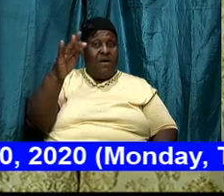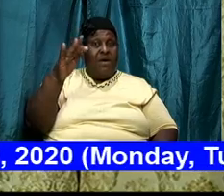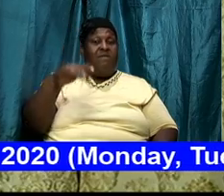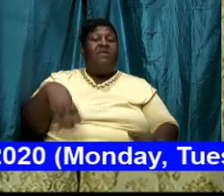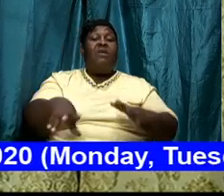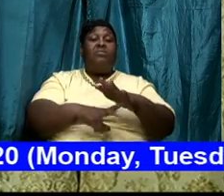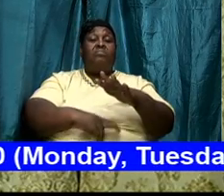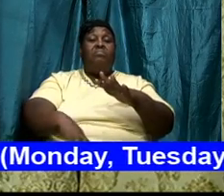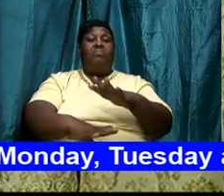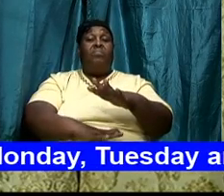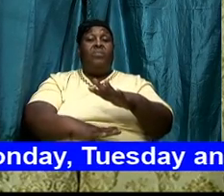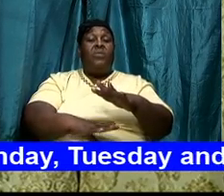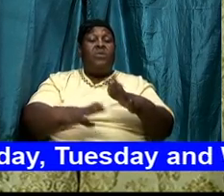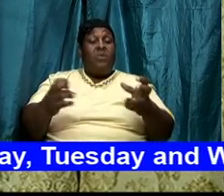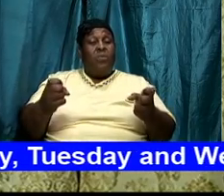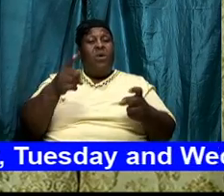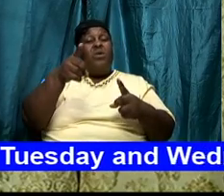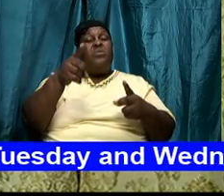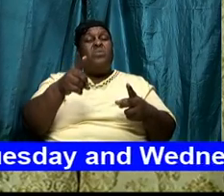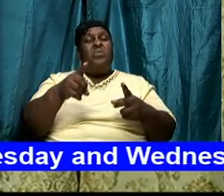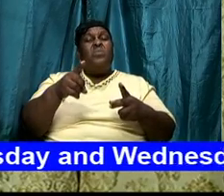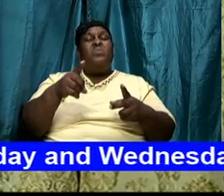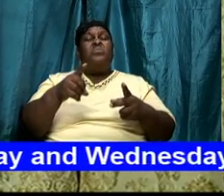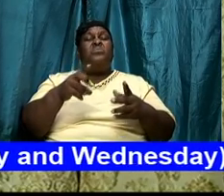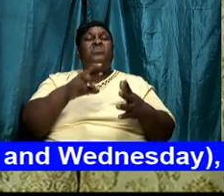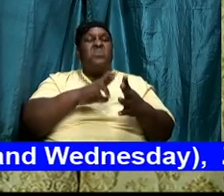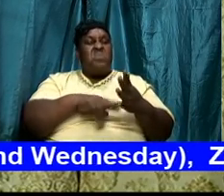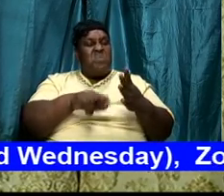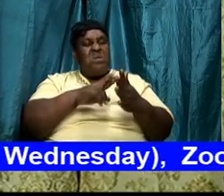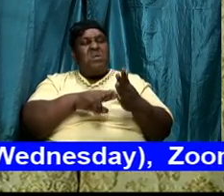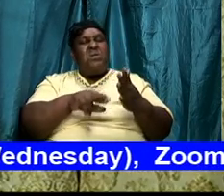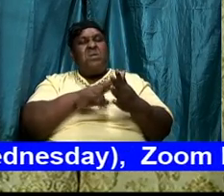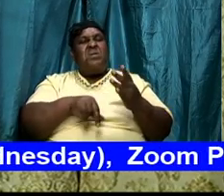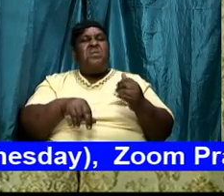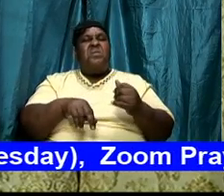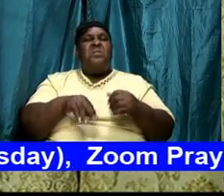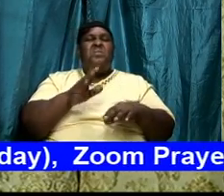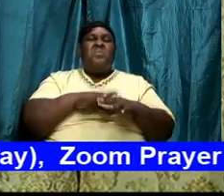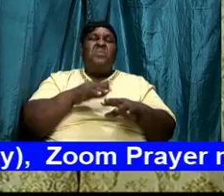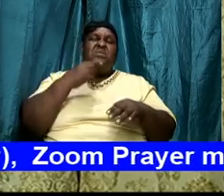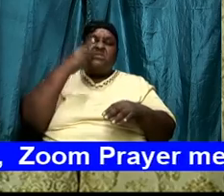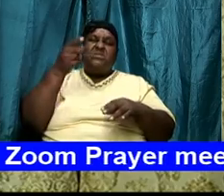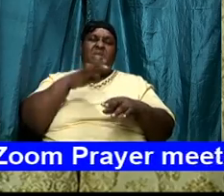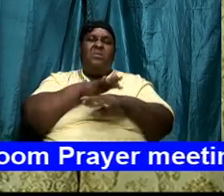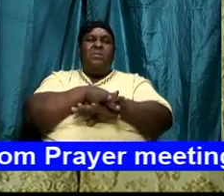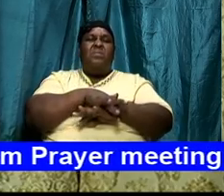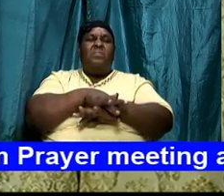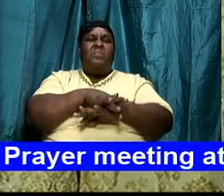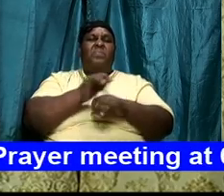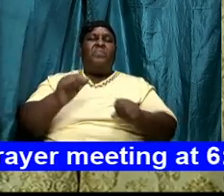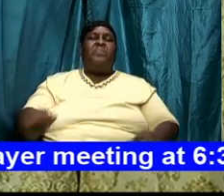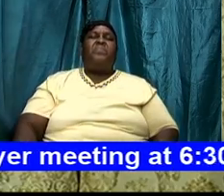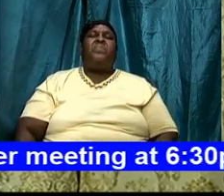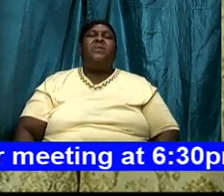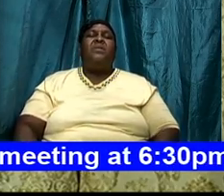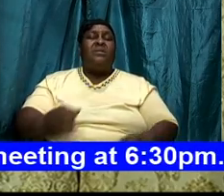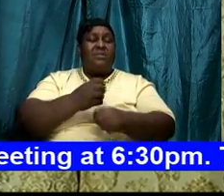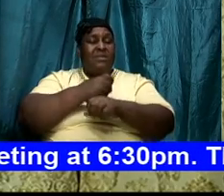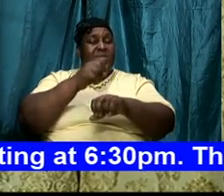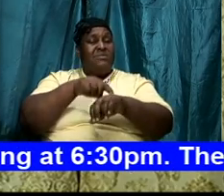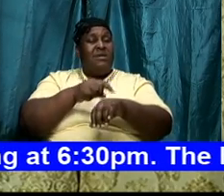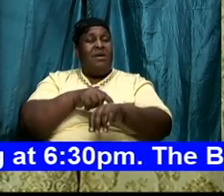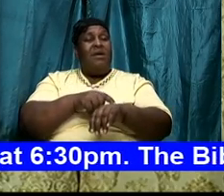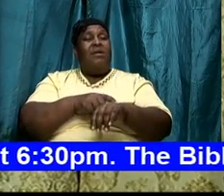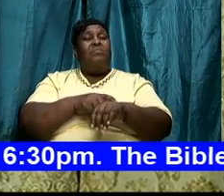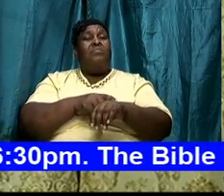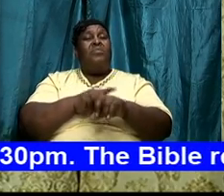and I want you to read it and then based on what we said earlier on meditate on it take a time out